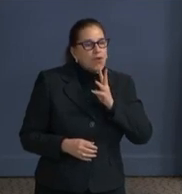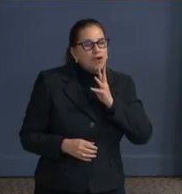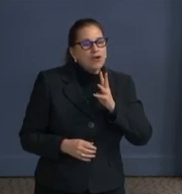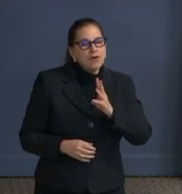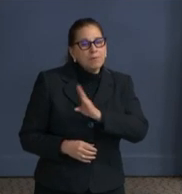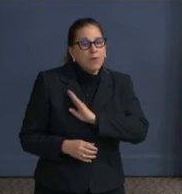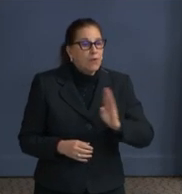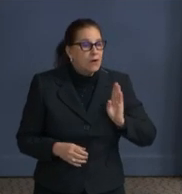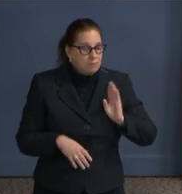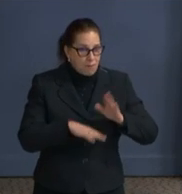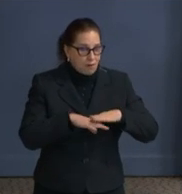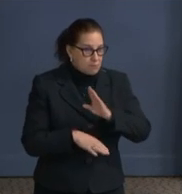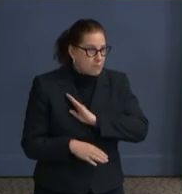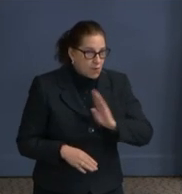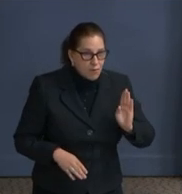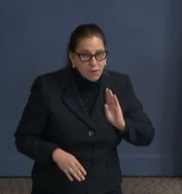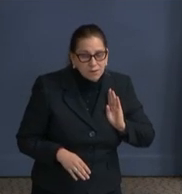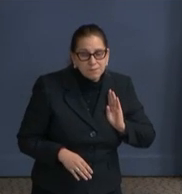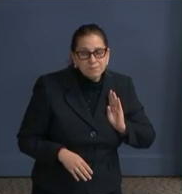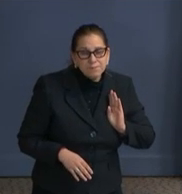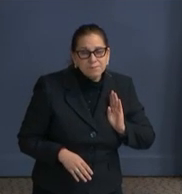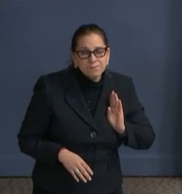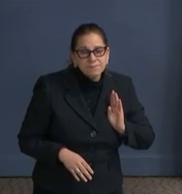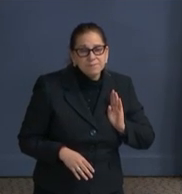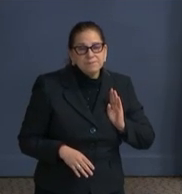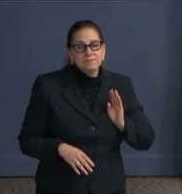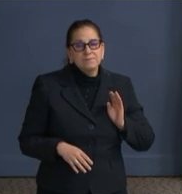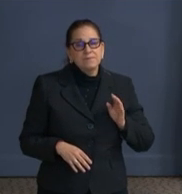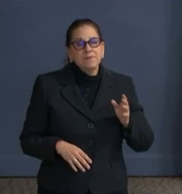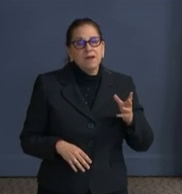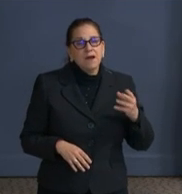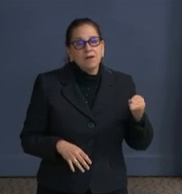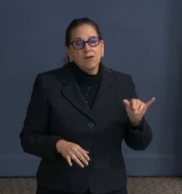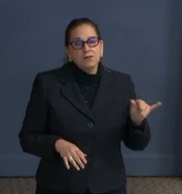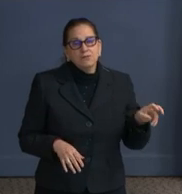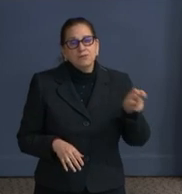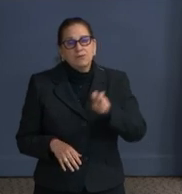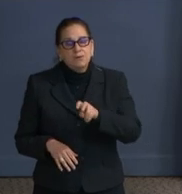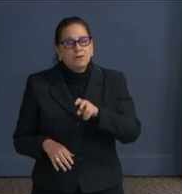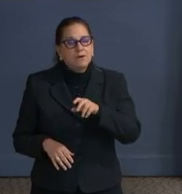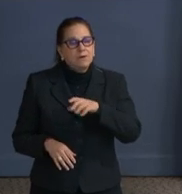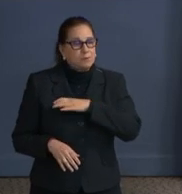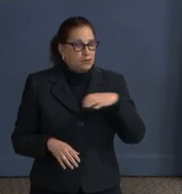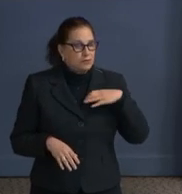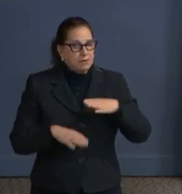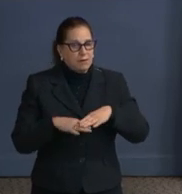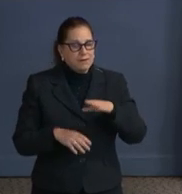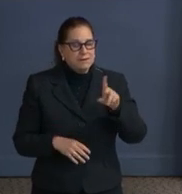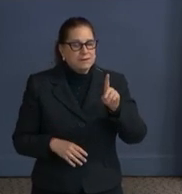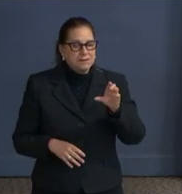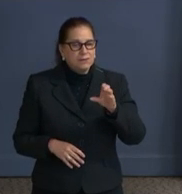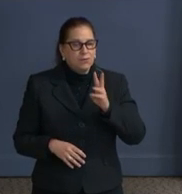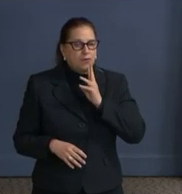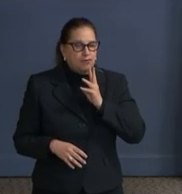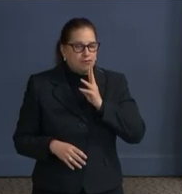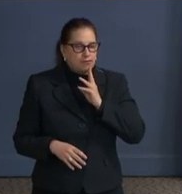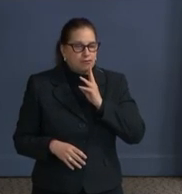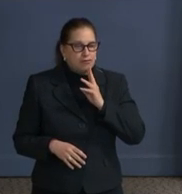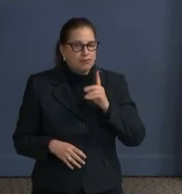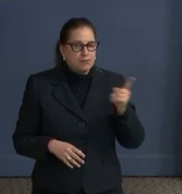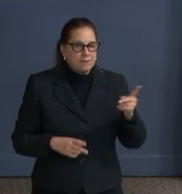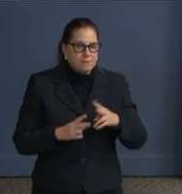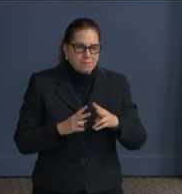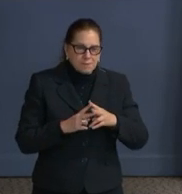and the other commissioners at D.C. Water certainly have brought a passion to how we